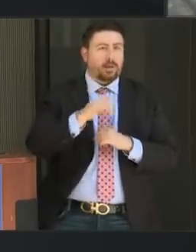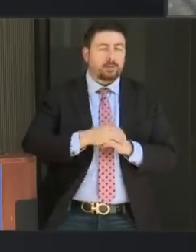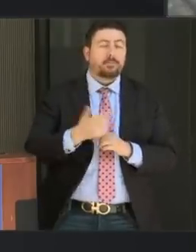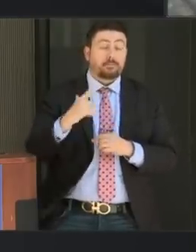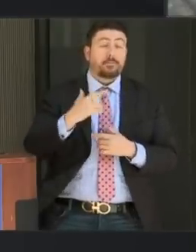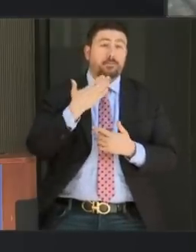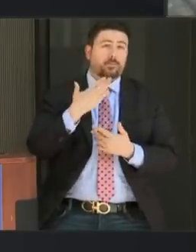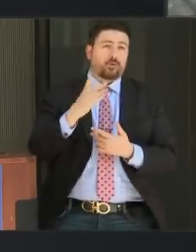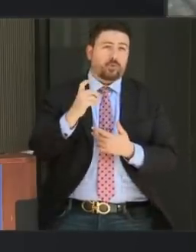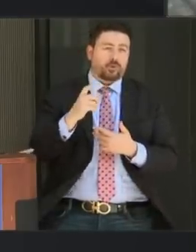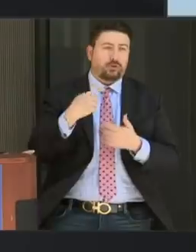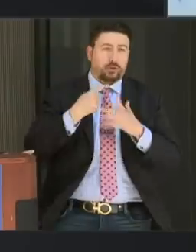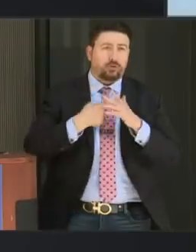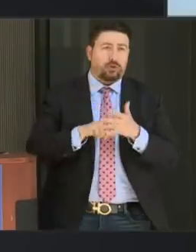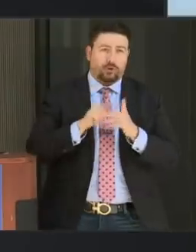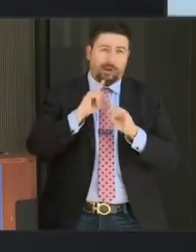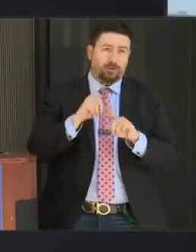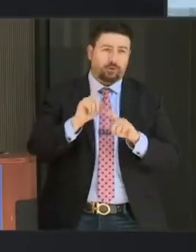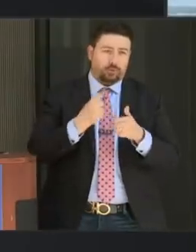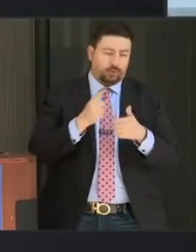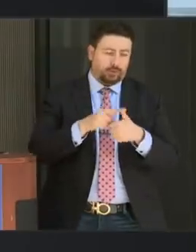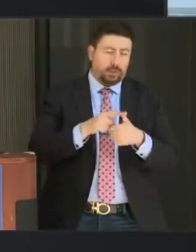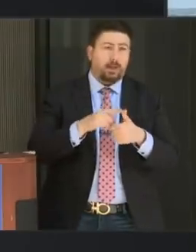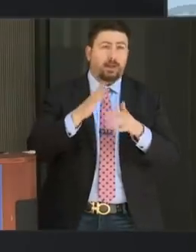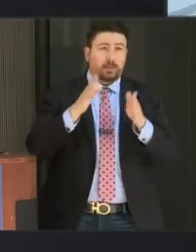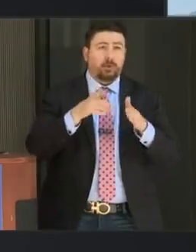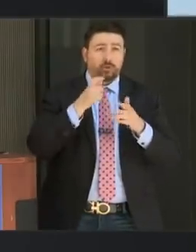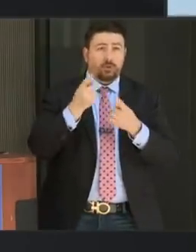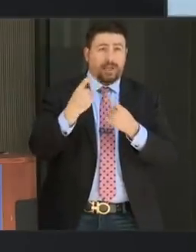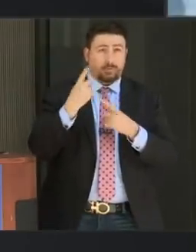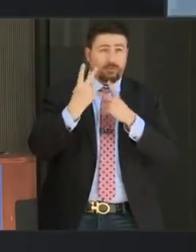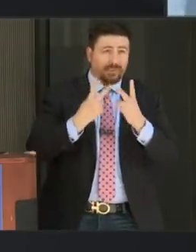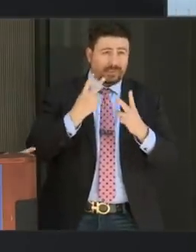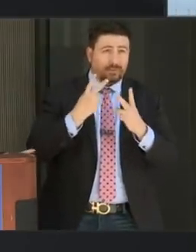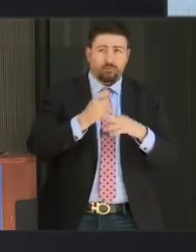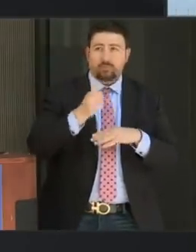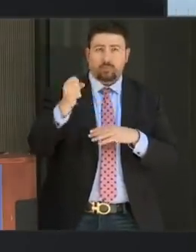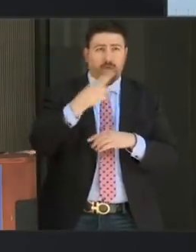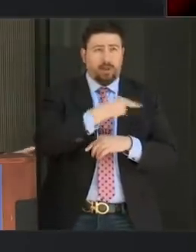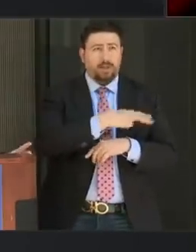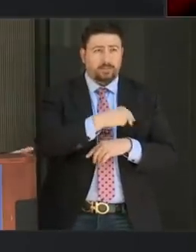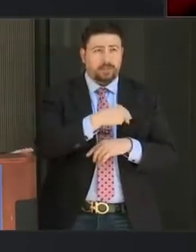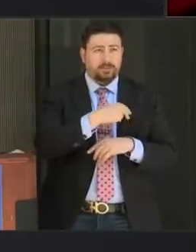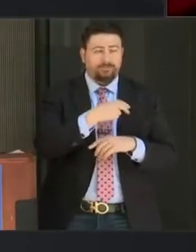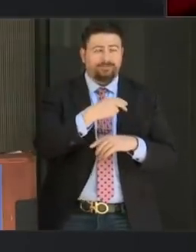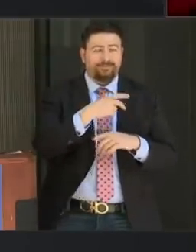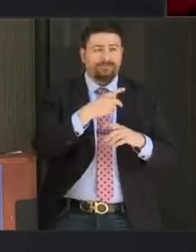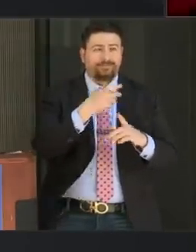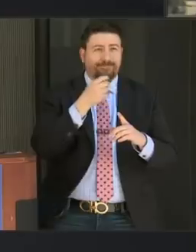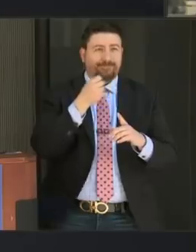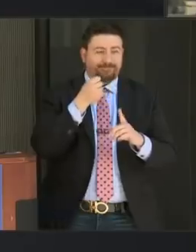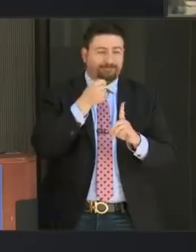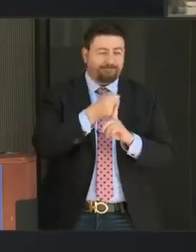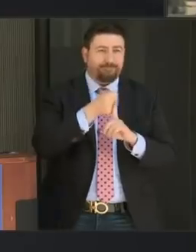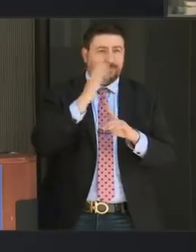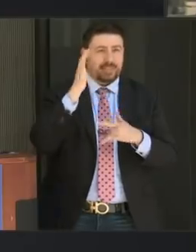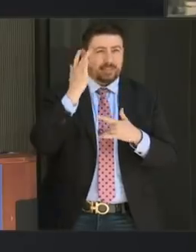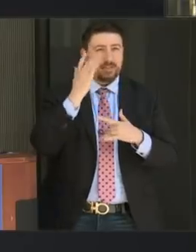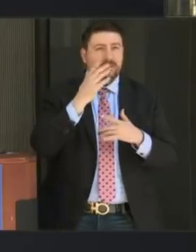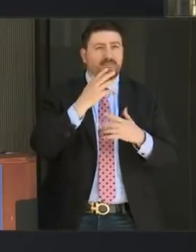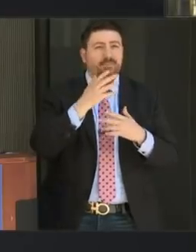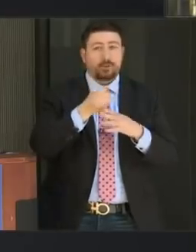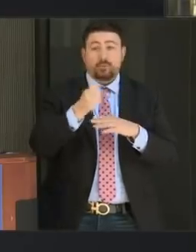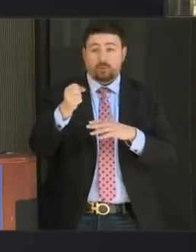the first question. The person was visiting and she was hospitalized. shortly after being hospitalized, she